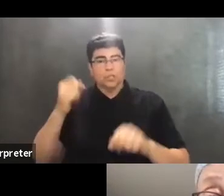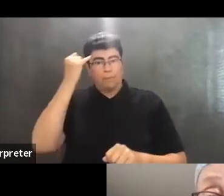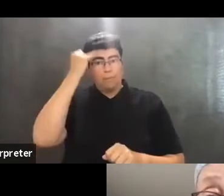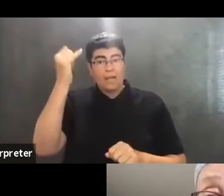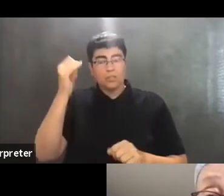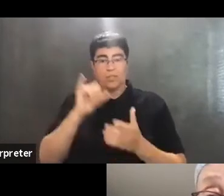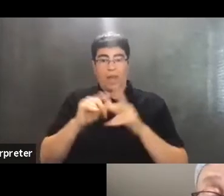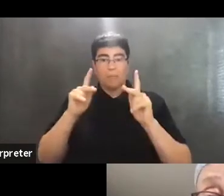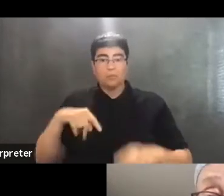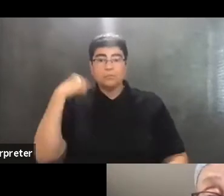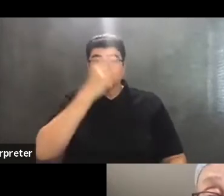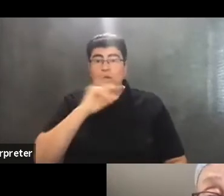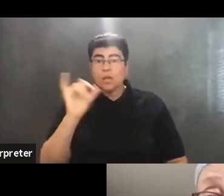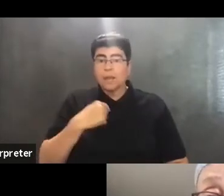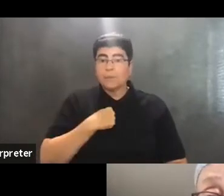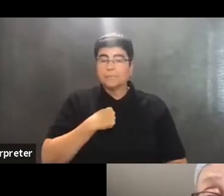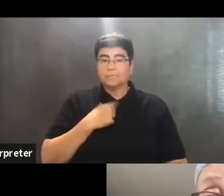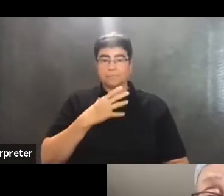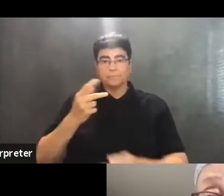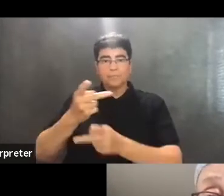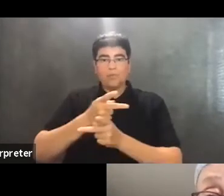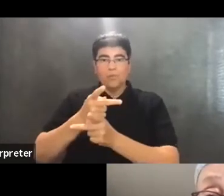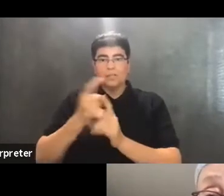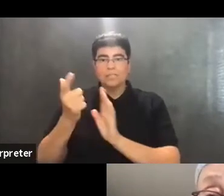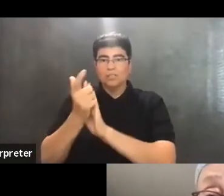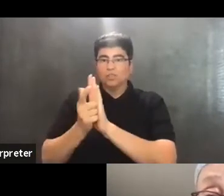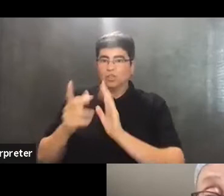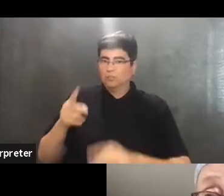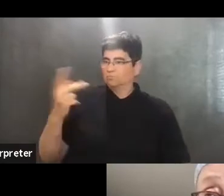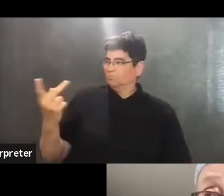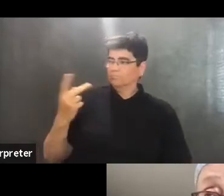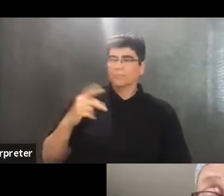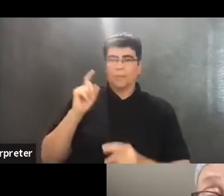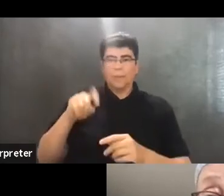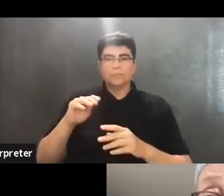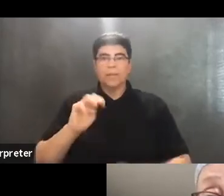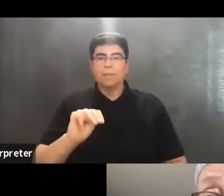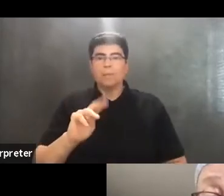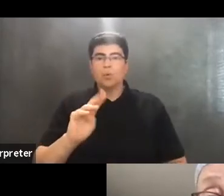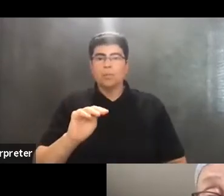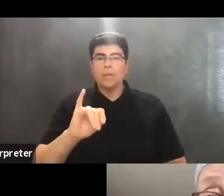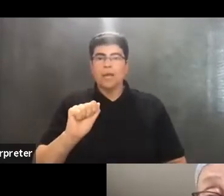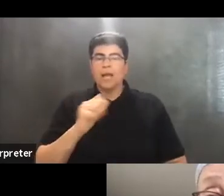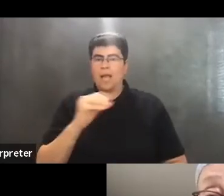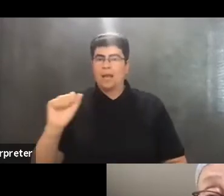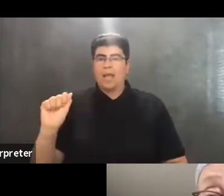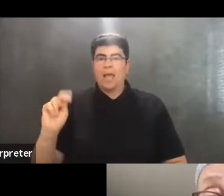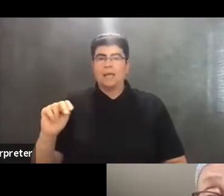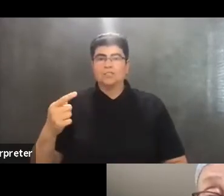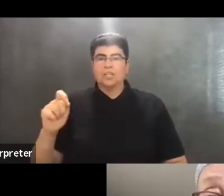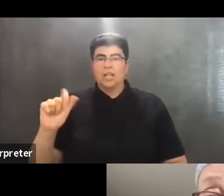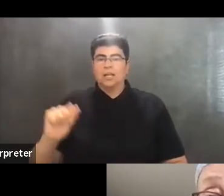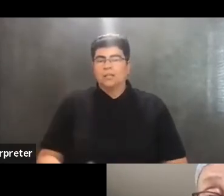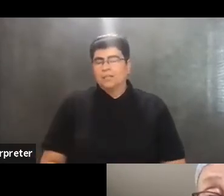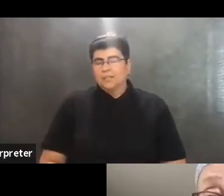looked like me and the supervising attorney must be Mumia and Angela. This, I